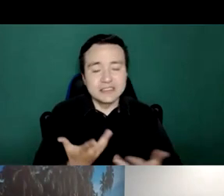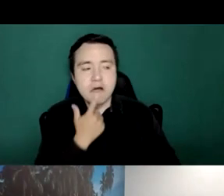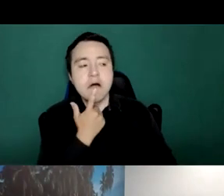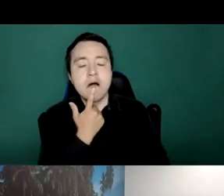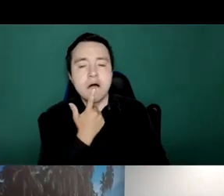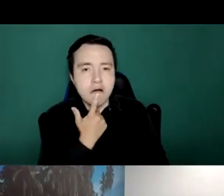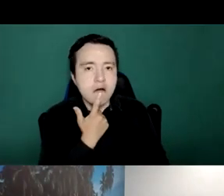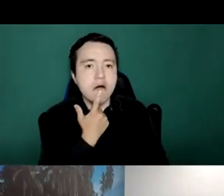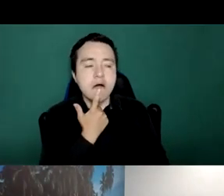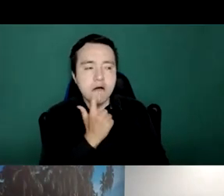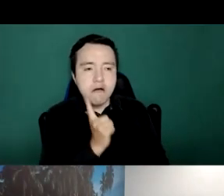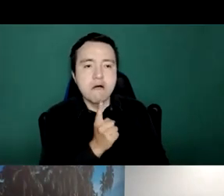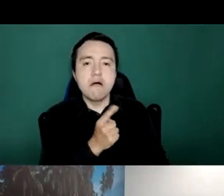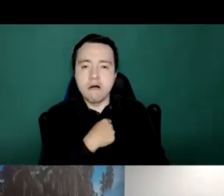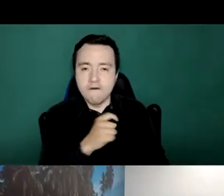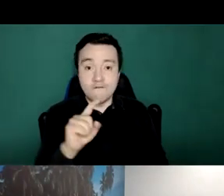cared for